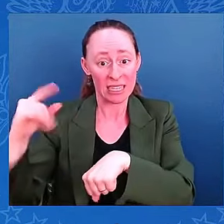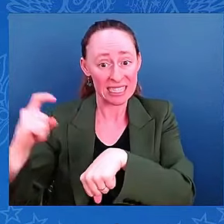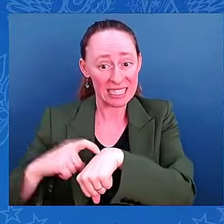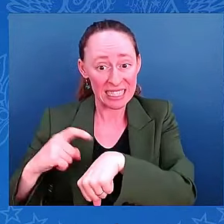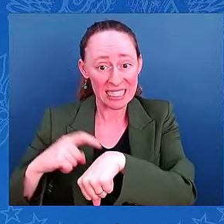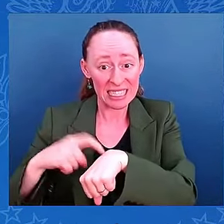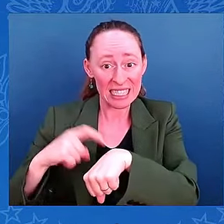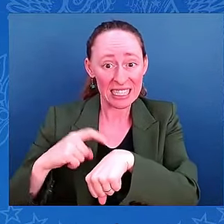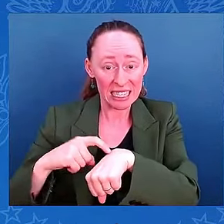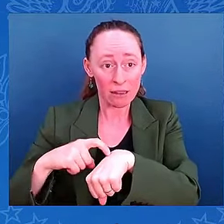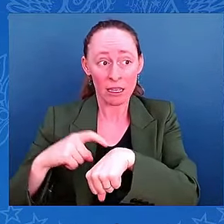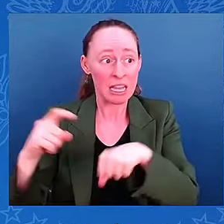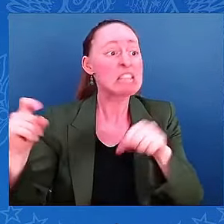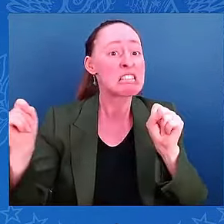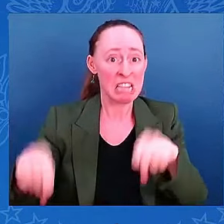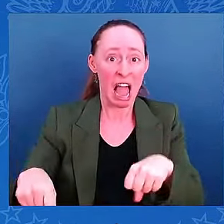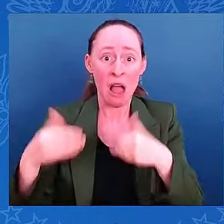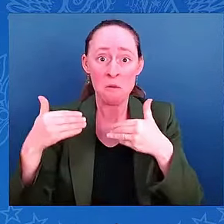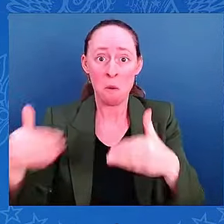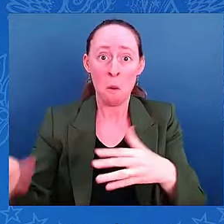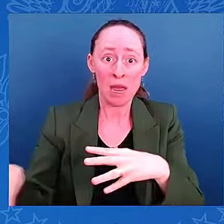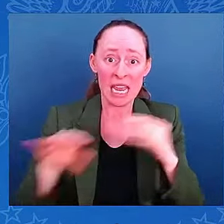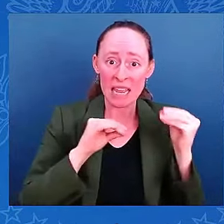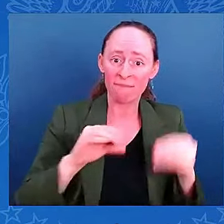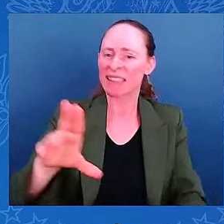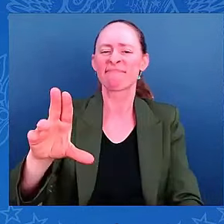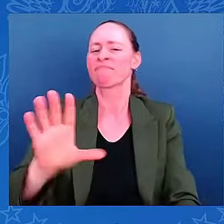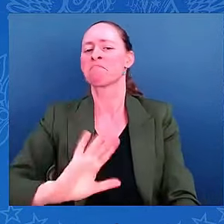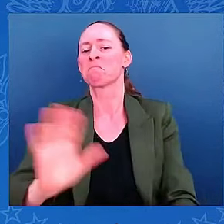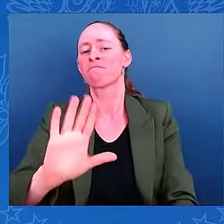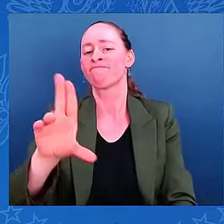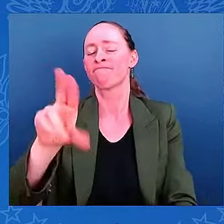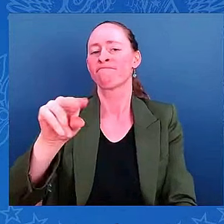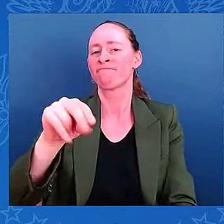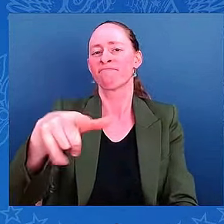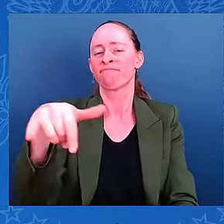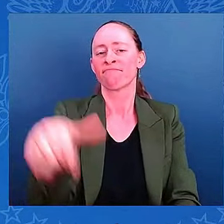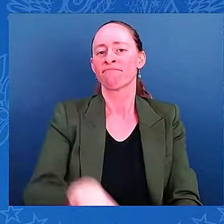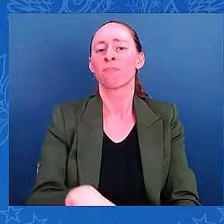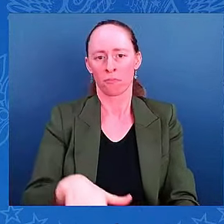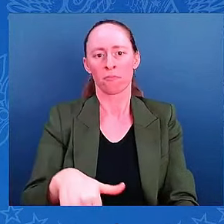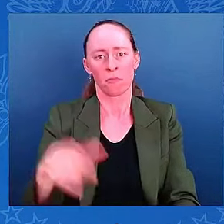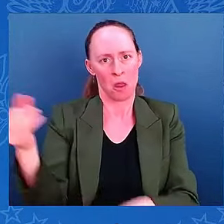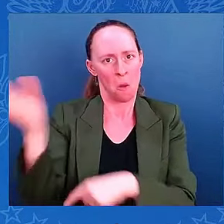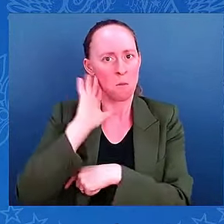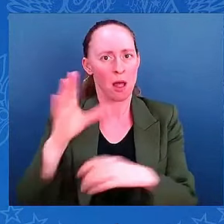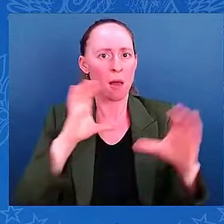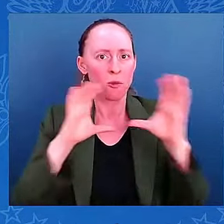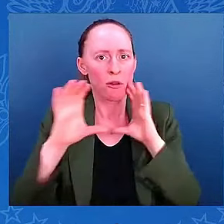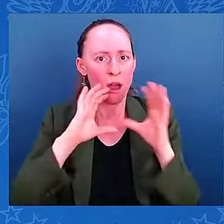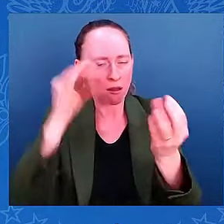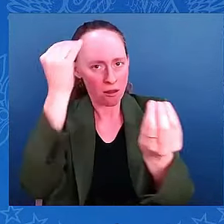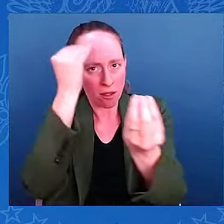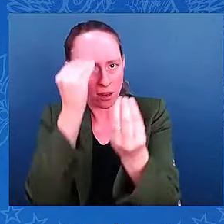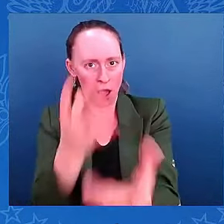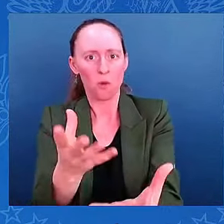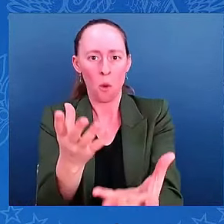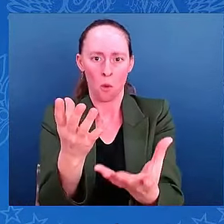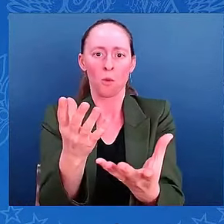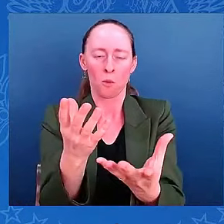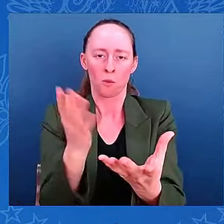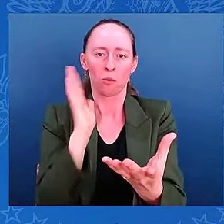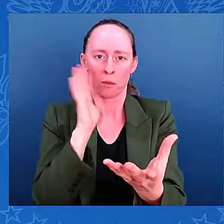if you are still where you're at. They will give you the right information about what you need to do to protect yourself where you are at